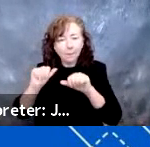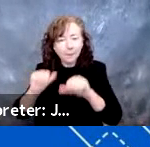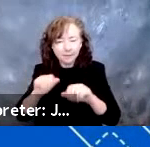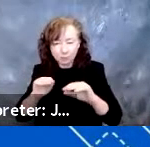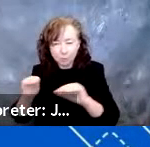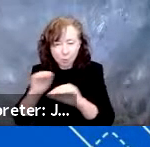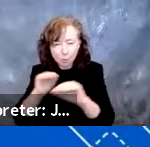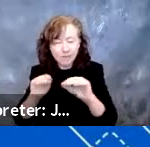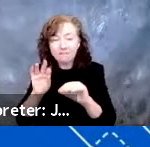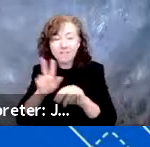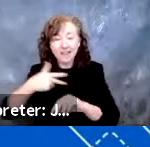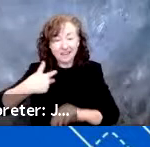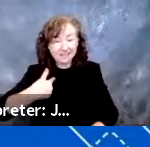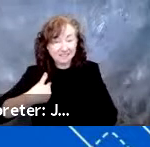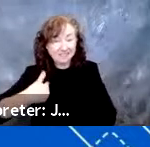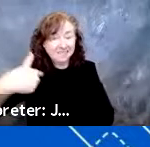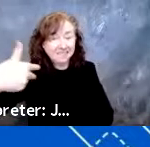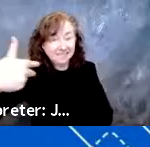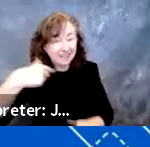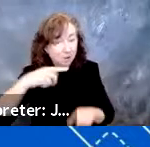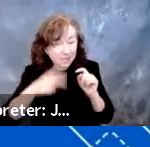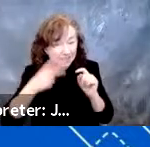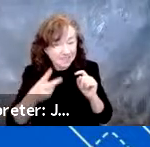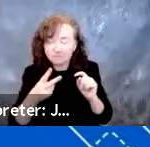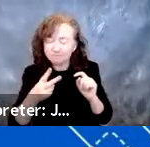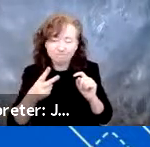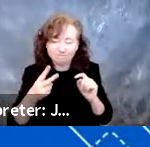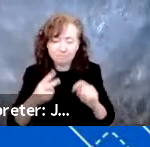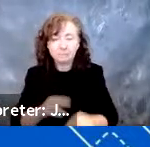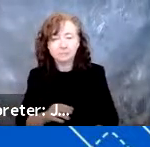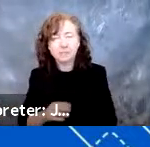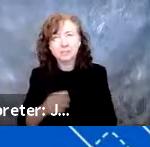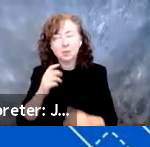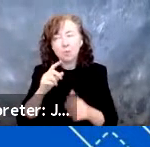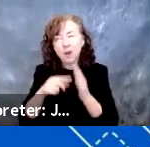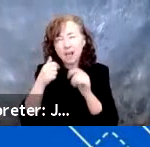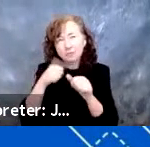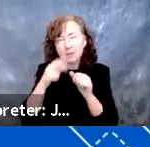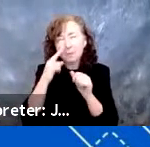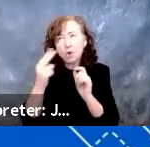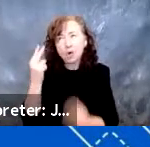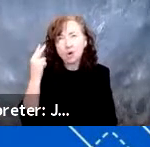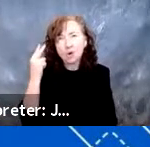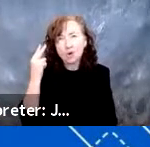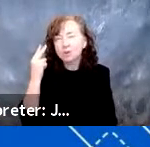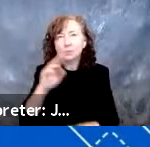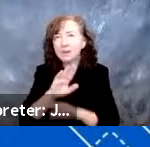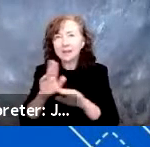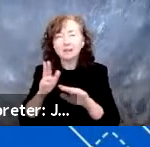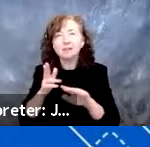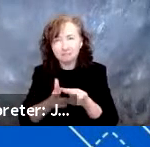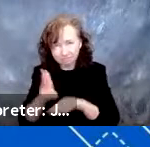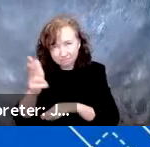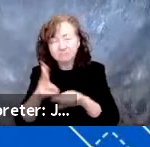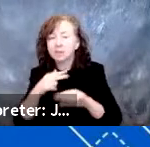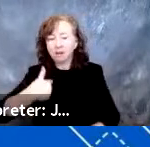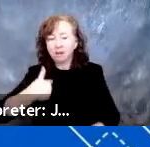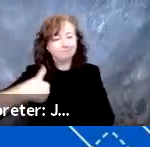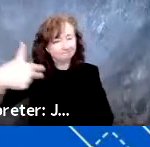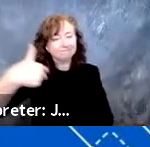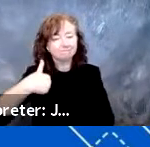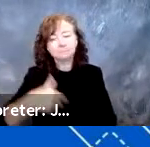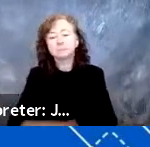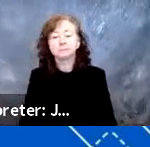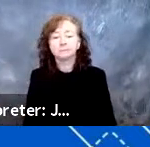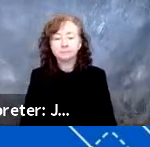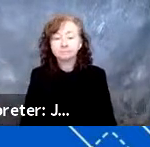seeing those obstacles. So my recollection is that we did not allow for that. Okay. Thank you very much, Victor. So now moving on